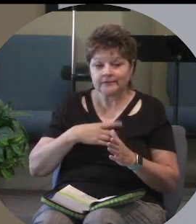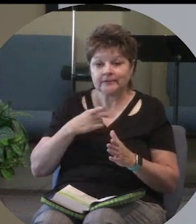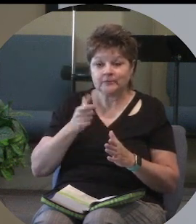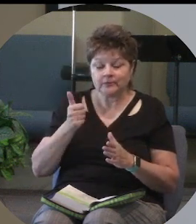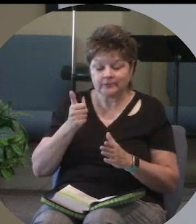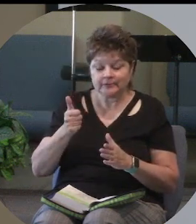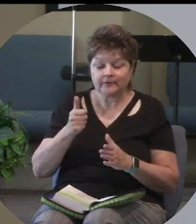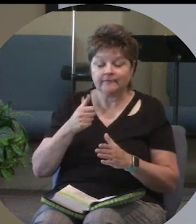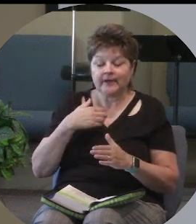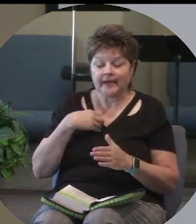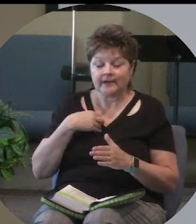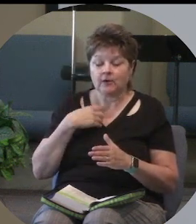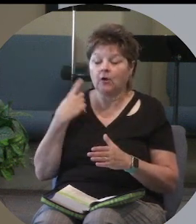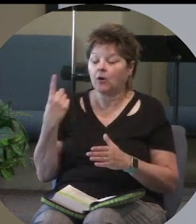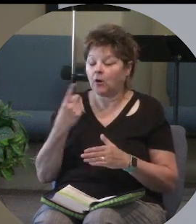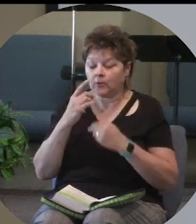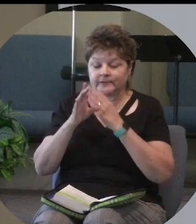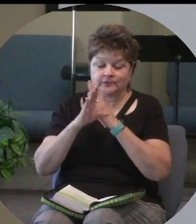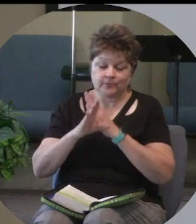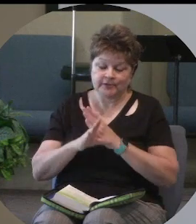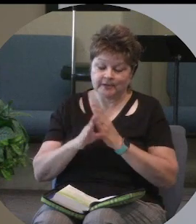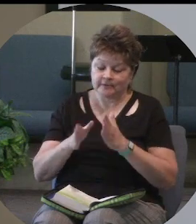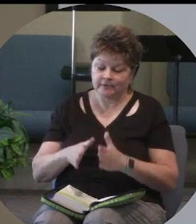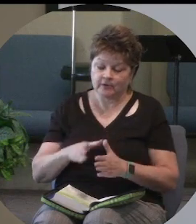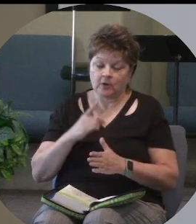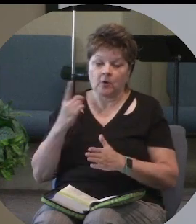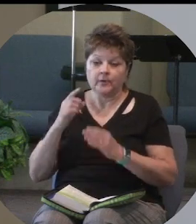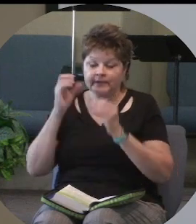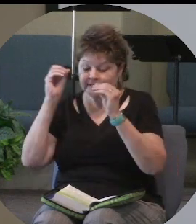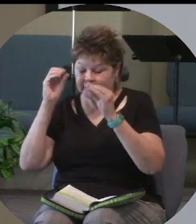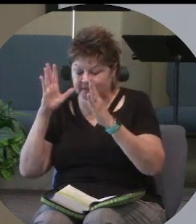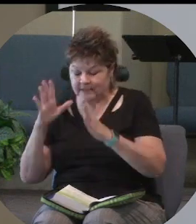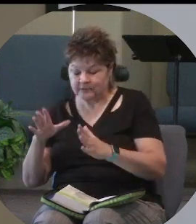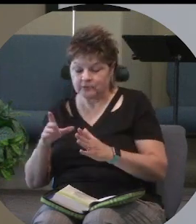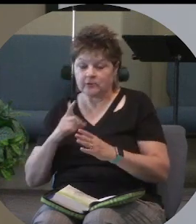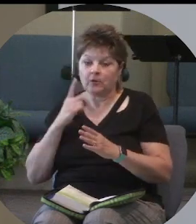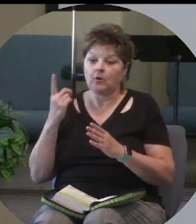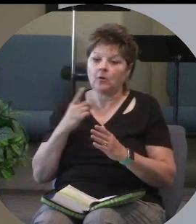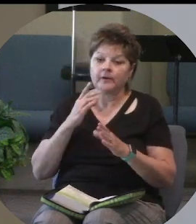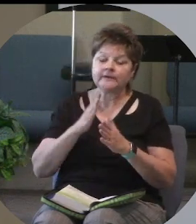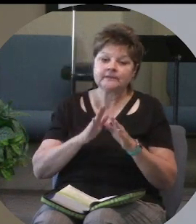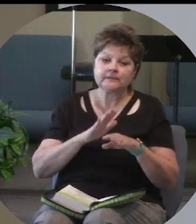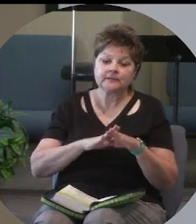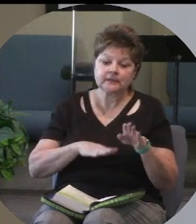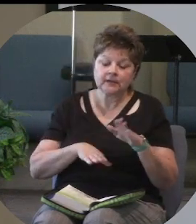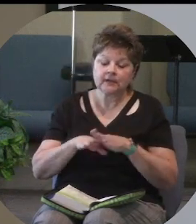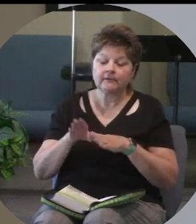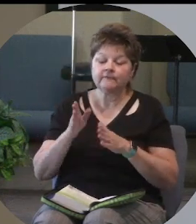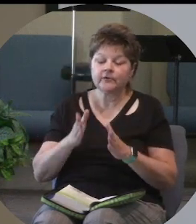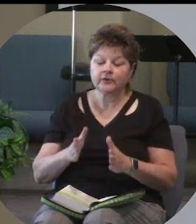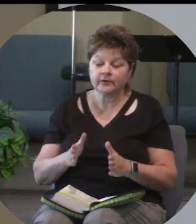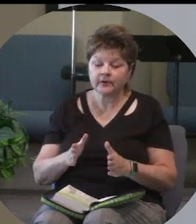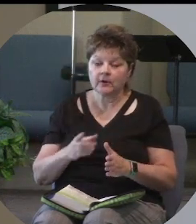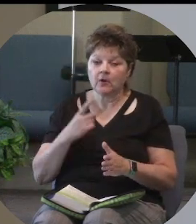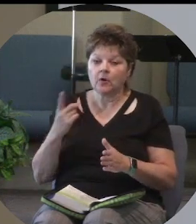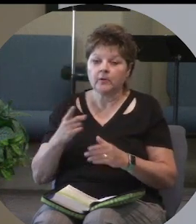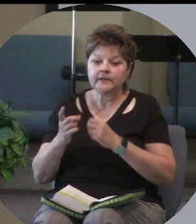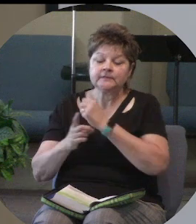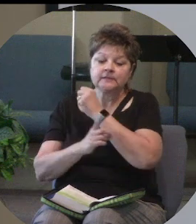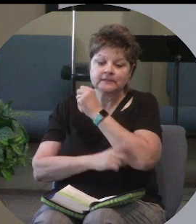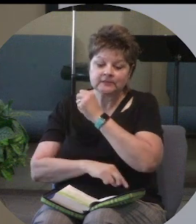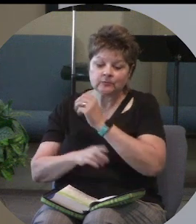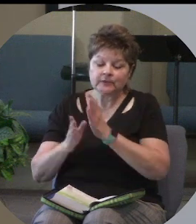always the protector always the teacher always the comforter always the discipliner